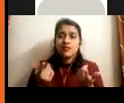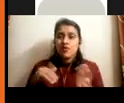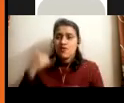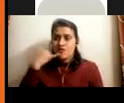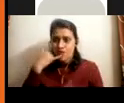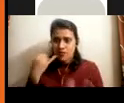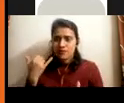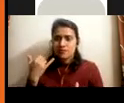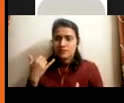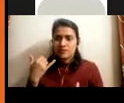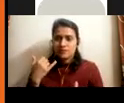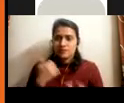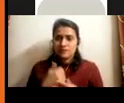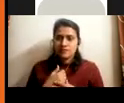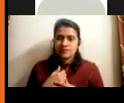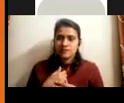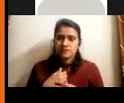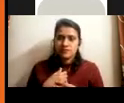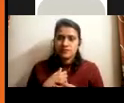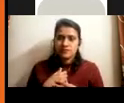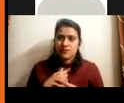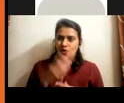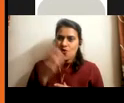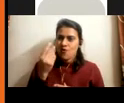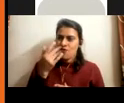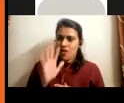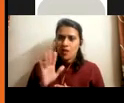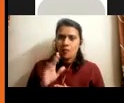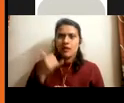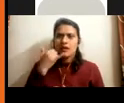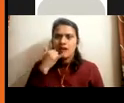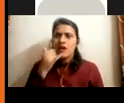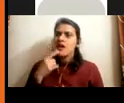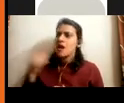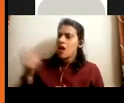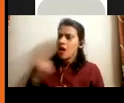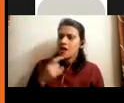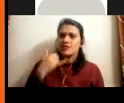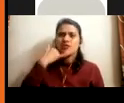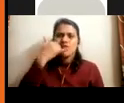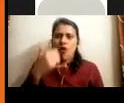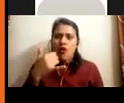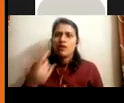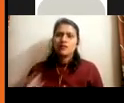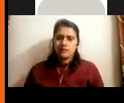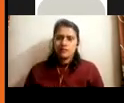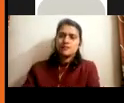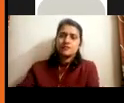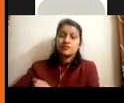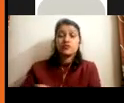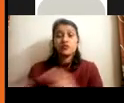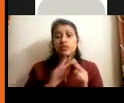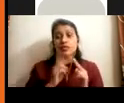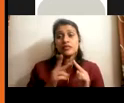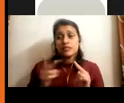also is a, uh, is a challenge. They should just have the numbers somewhere stacked, ask somebody to give a call at this number, or things like that were all,